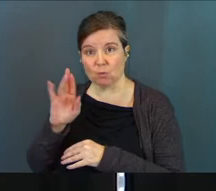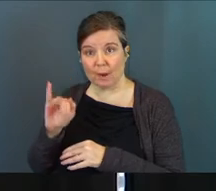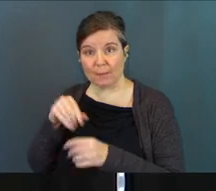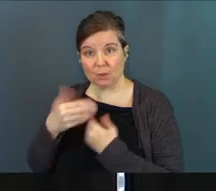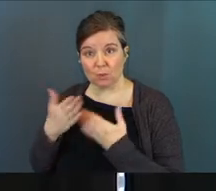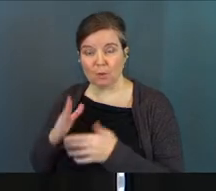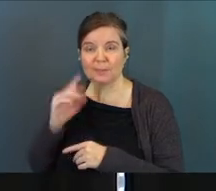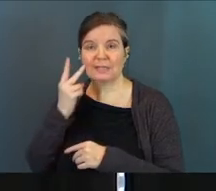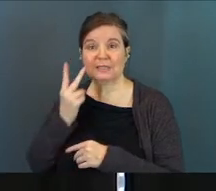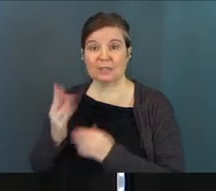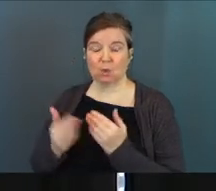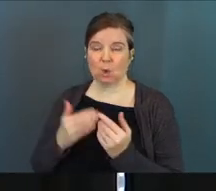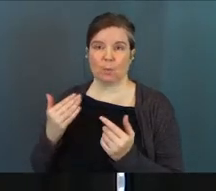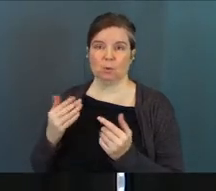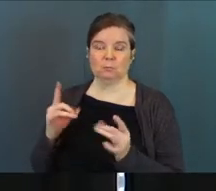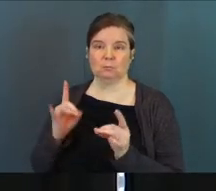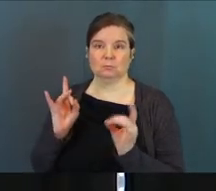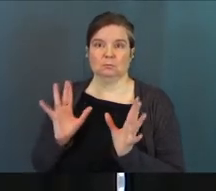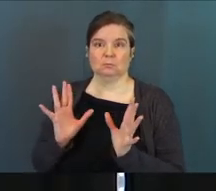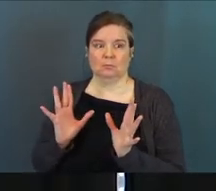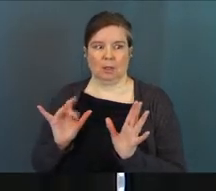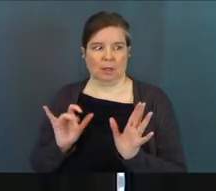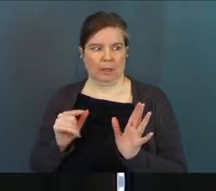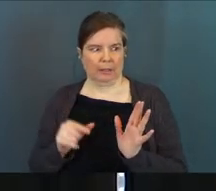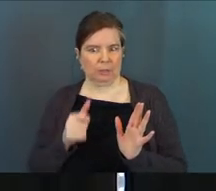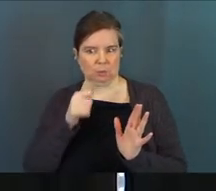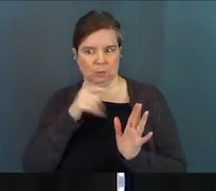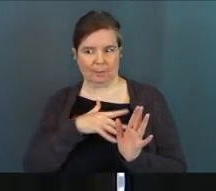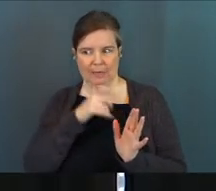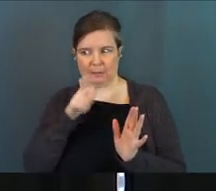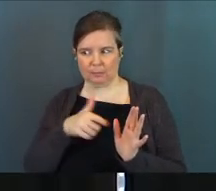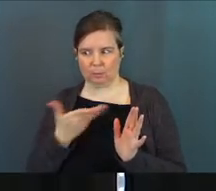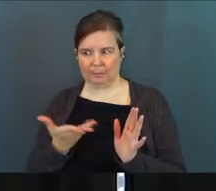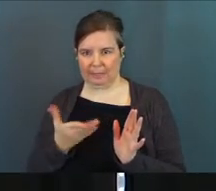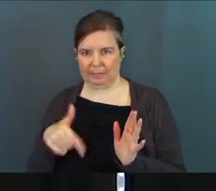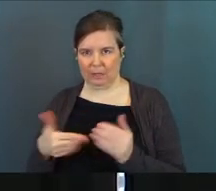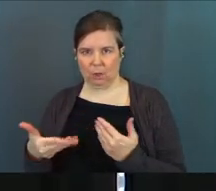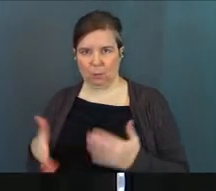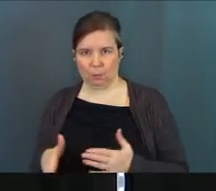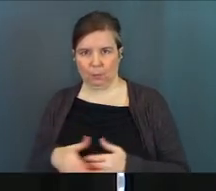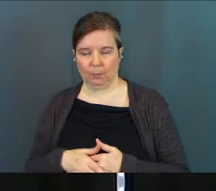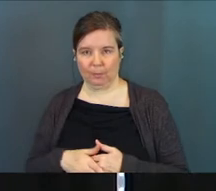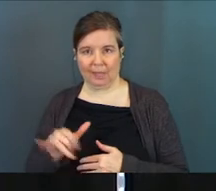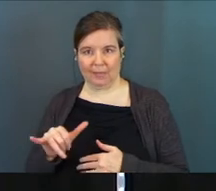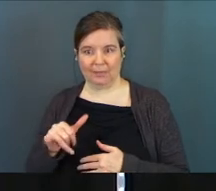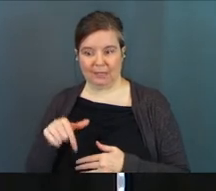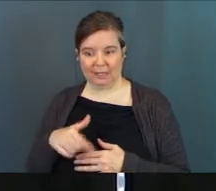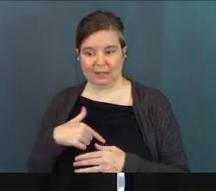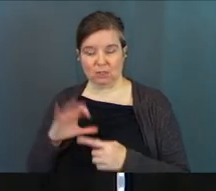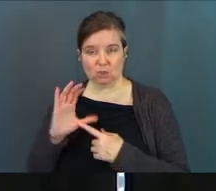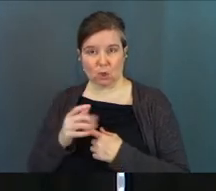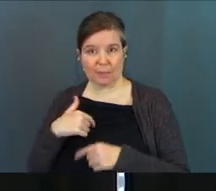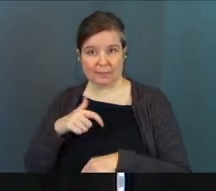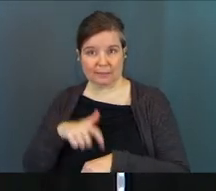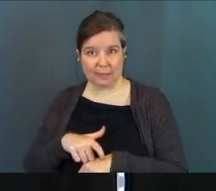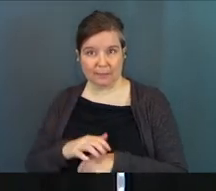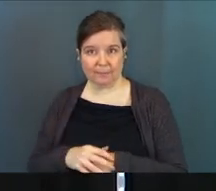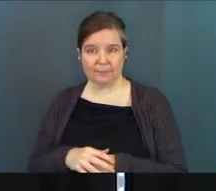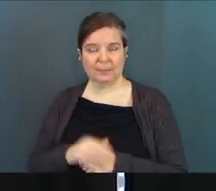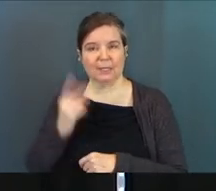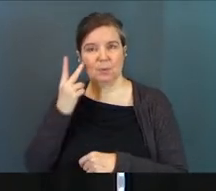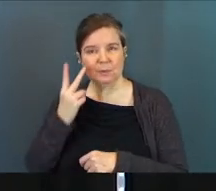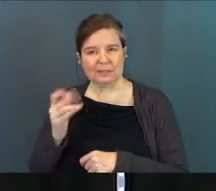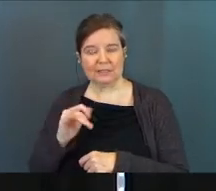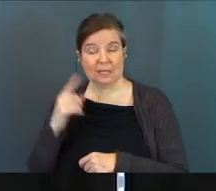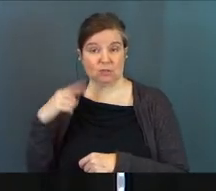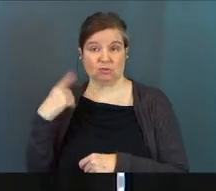in the room, it was seen as almost scandalous. They're like, this woman is not supposed to be in that room, in this culture, in this time. It